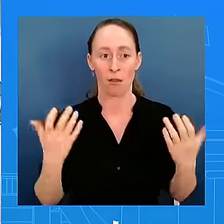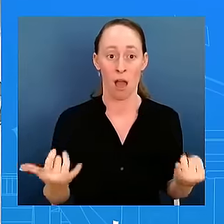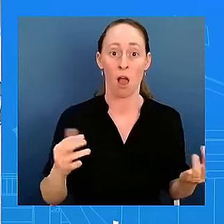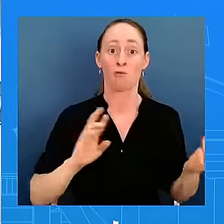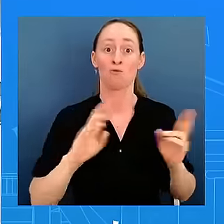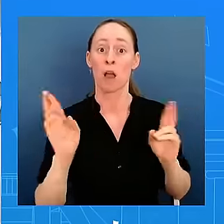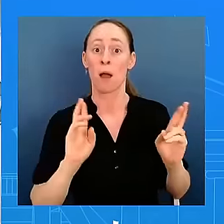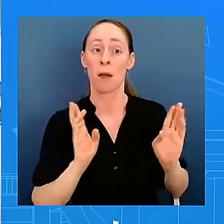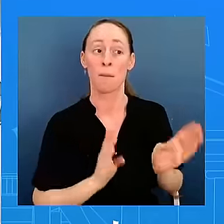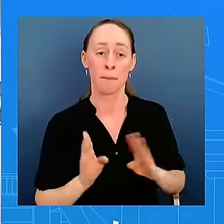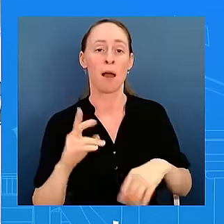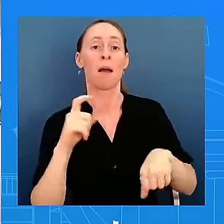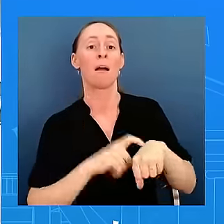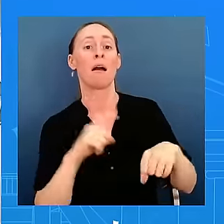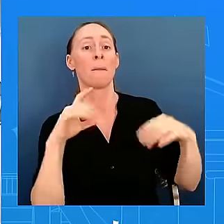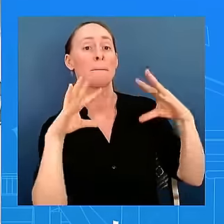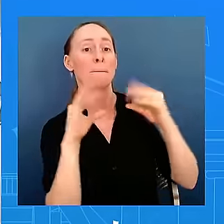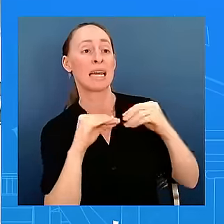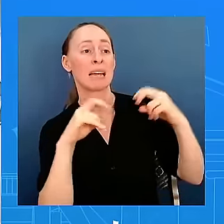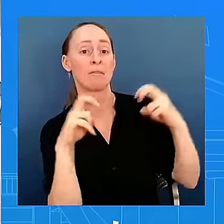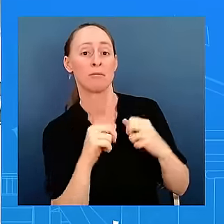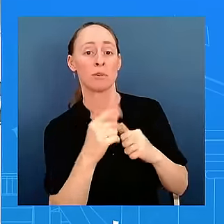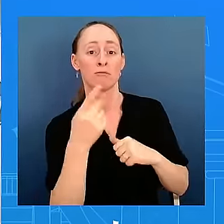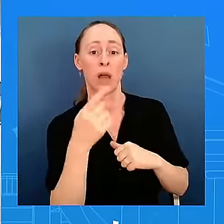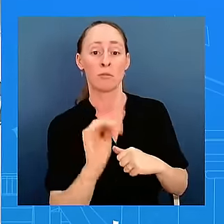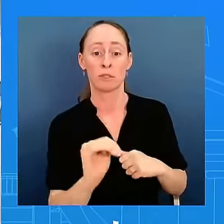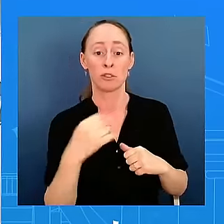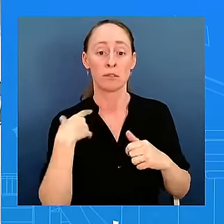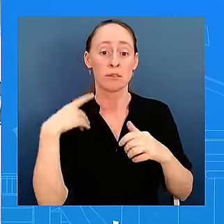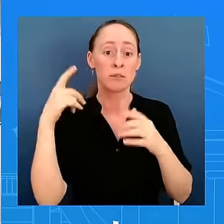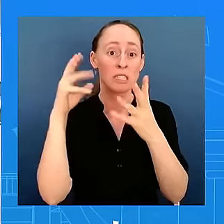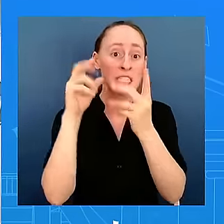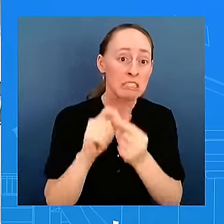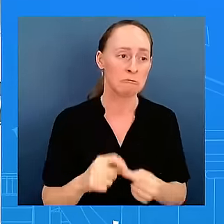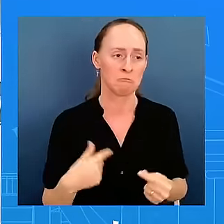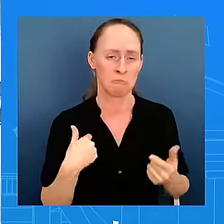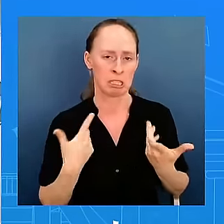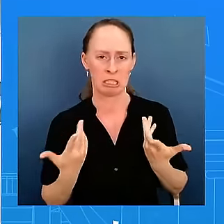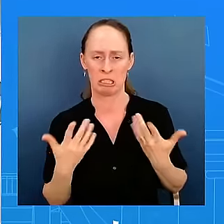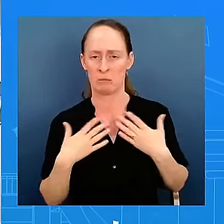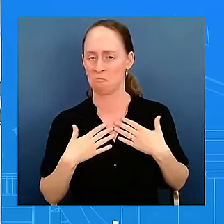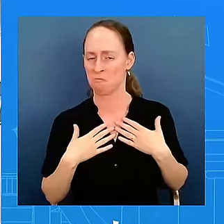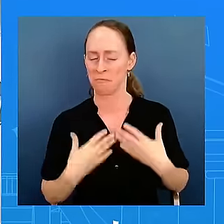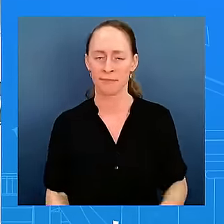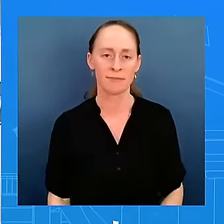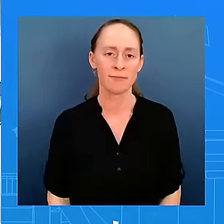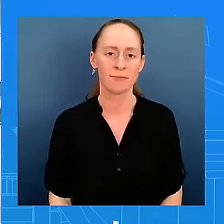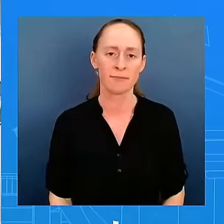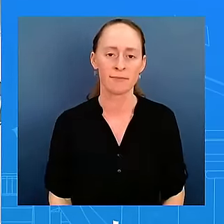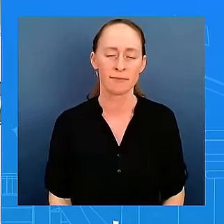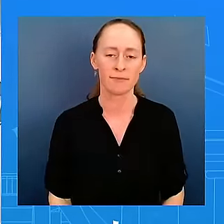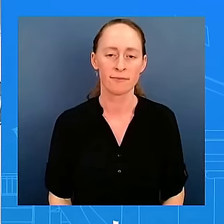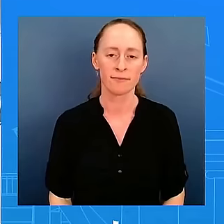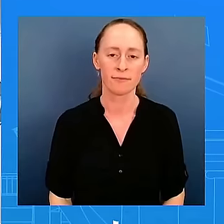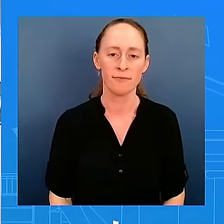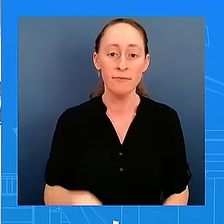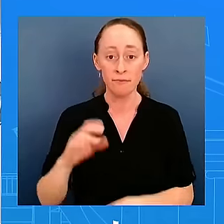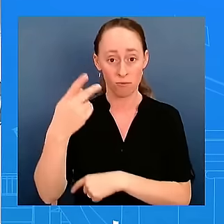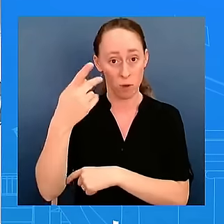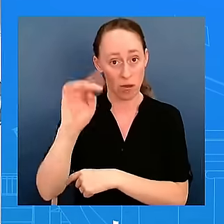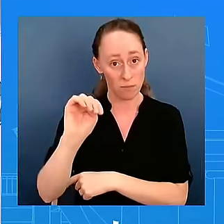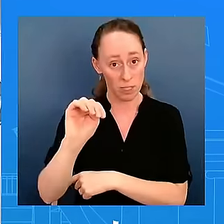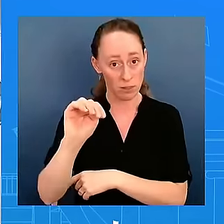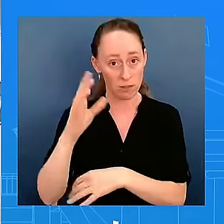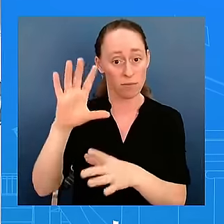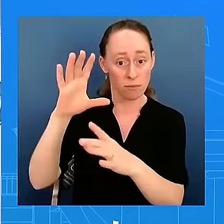a second question, what additional pressure is the president willing to exert upon Anyapu, just given that the framework, as my colleague mentioned,